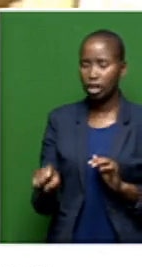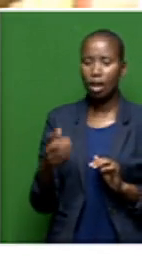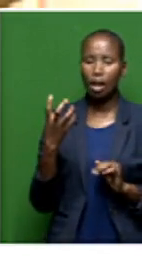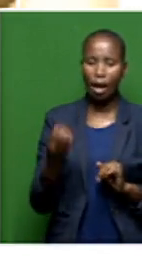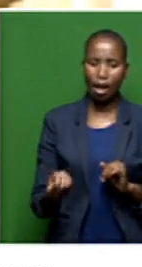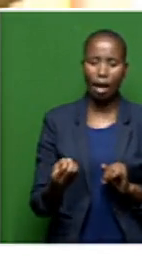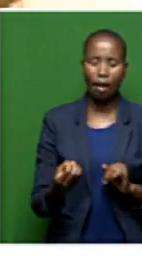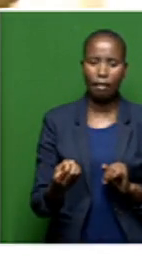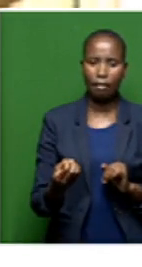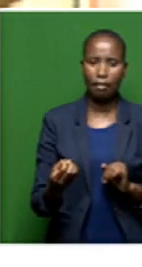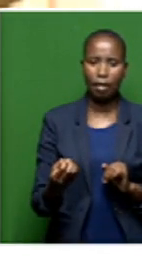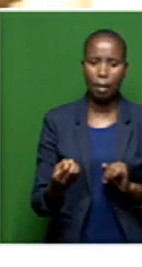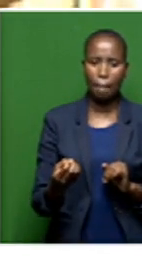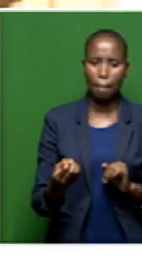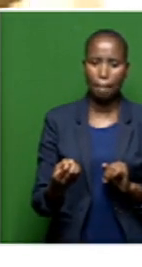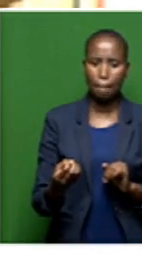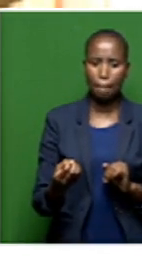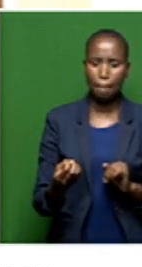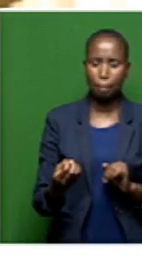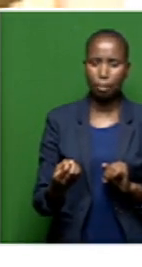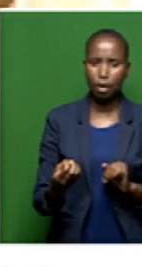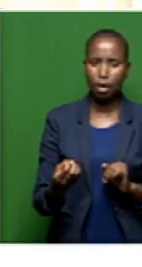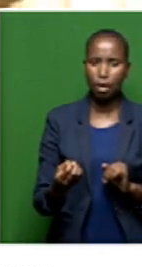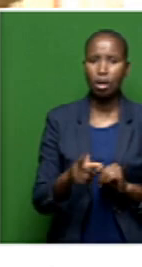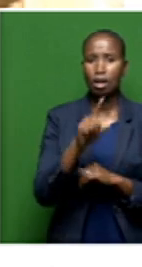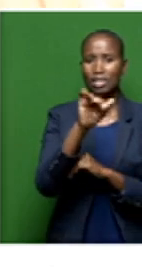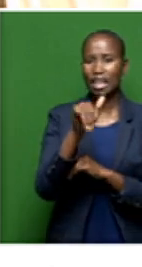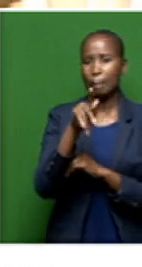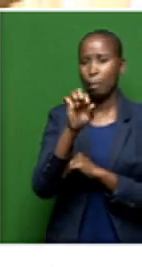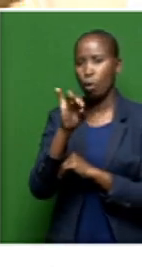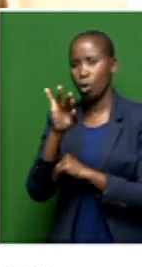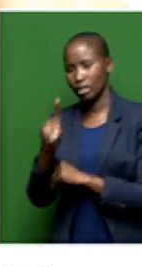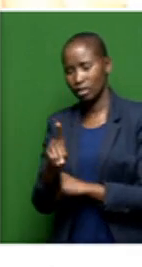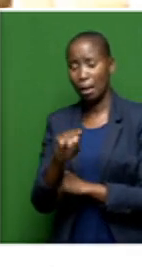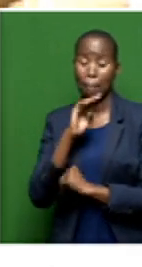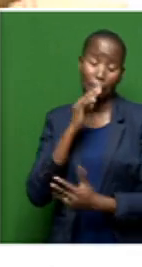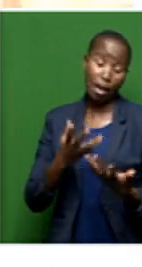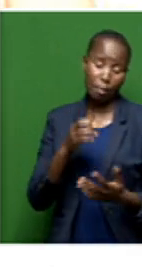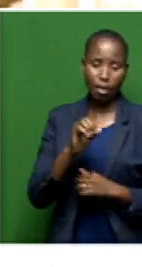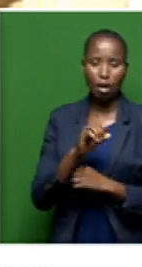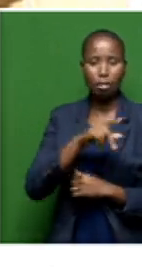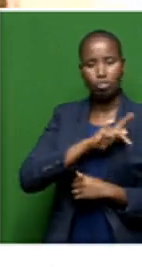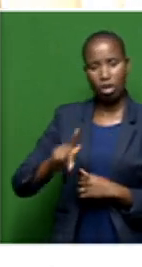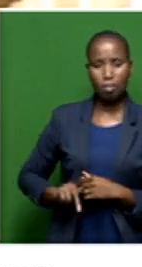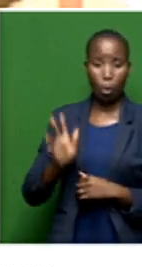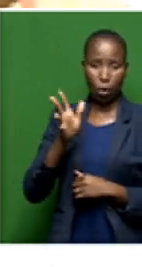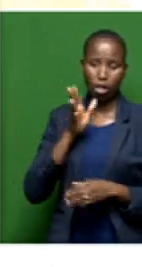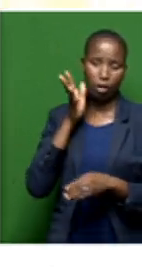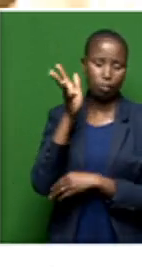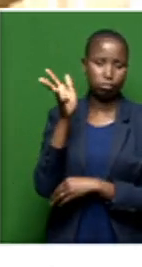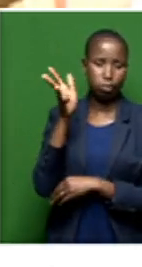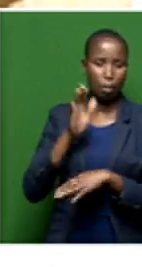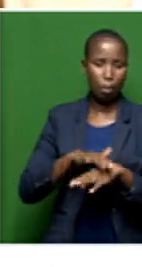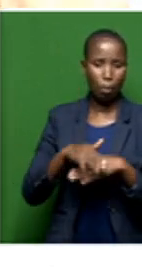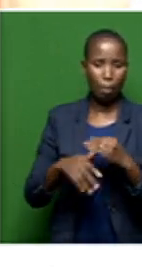called typoid. Perhaps the premier will also be touching on that as we know that the country already